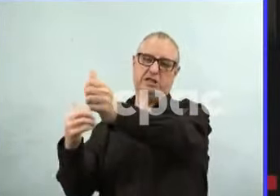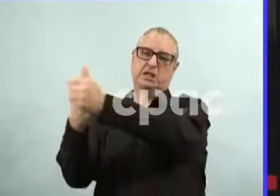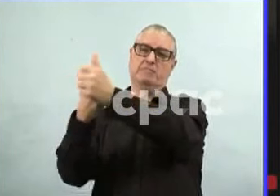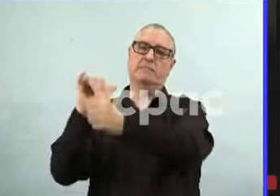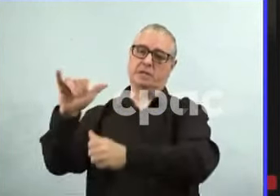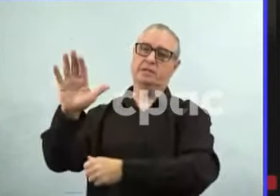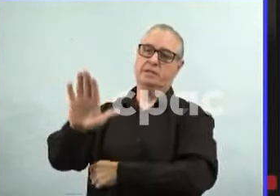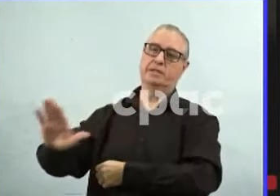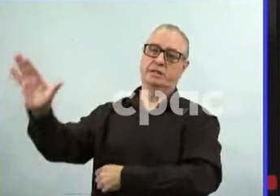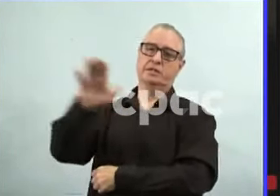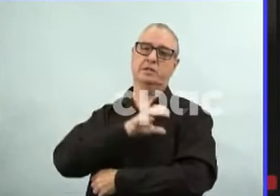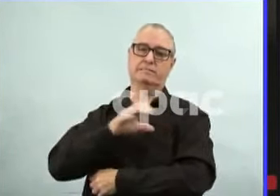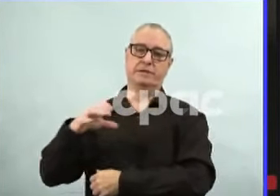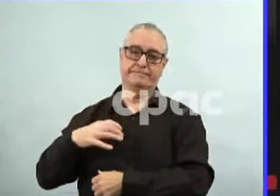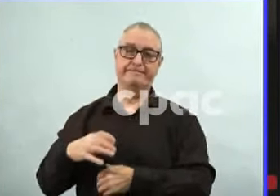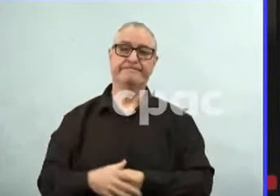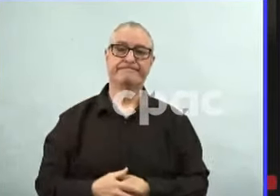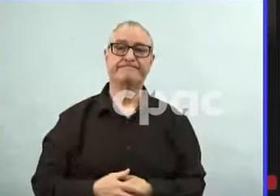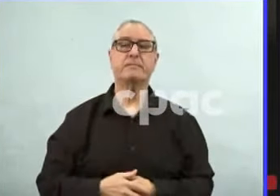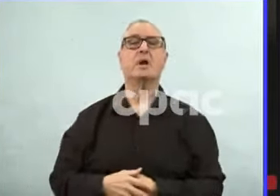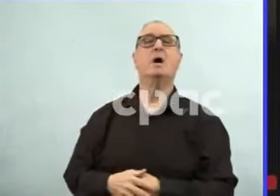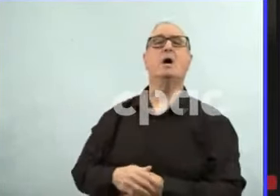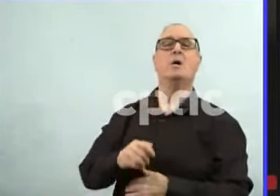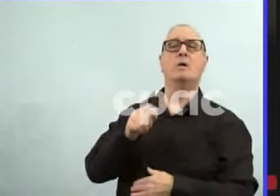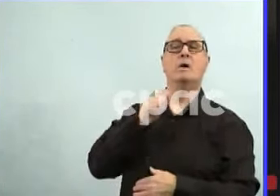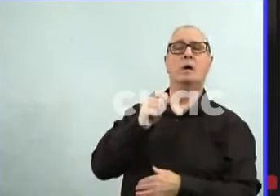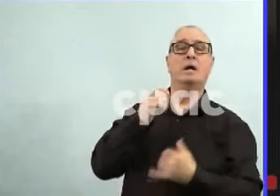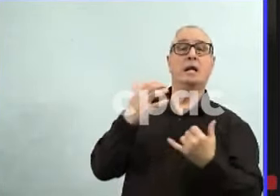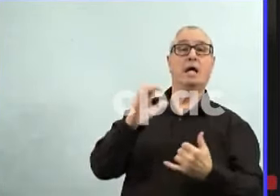From CTV Winnipeg, Michelle.